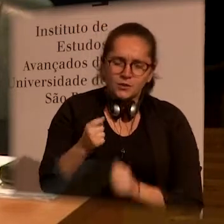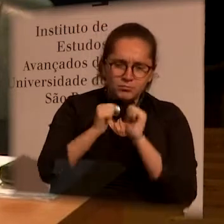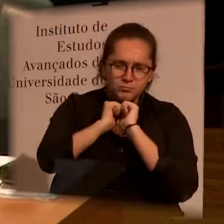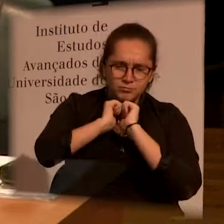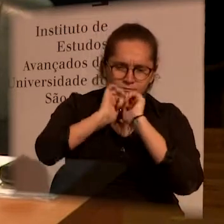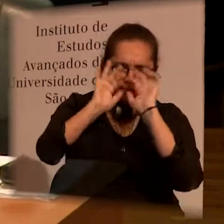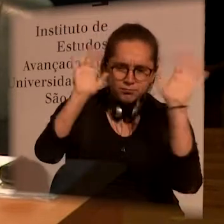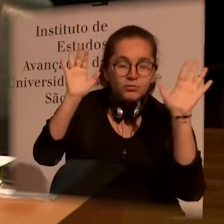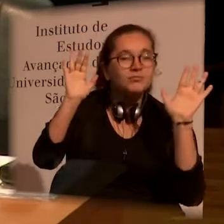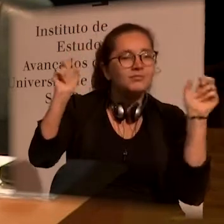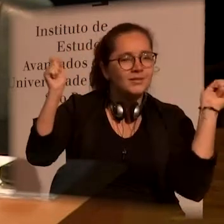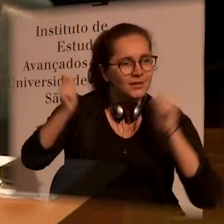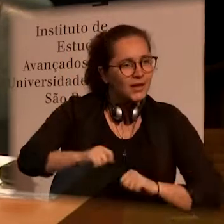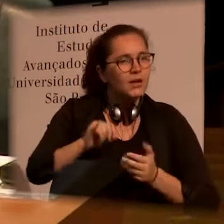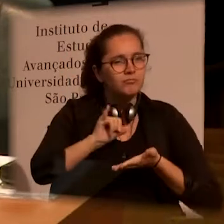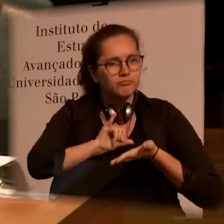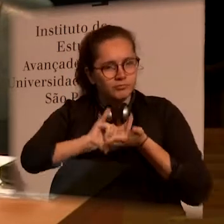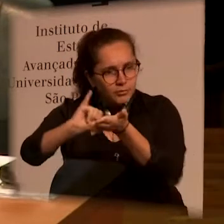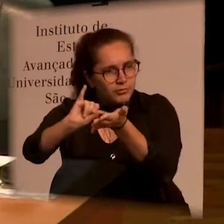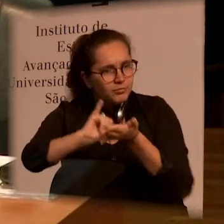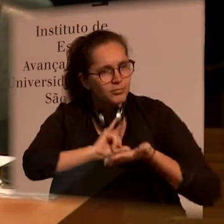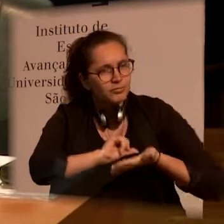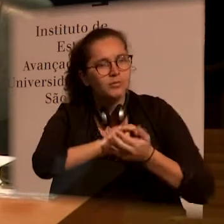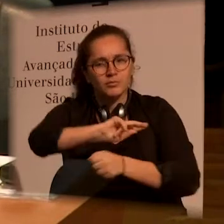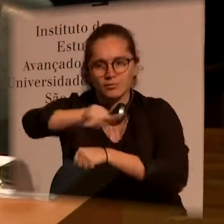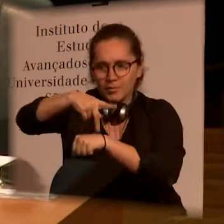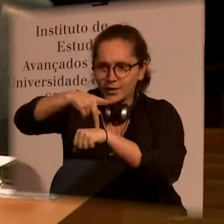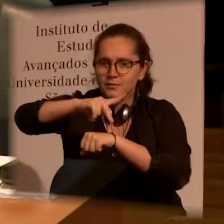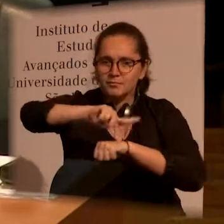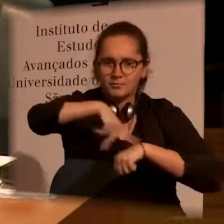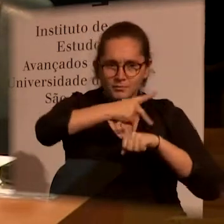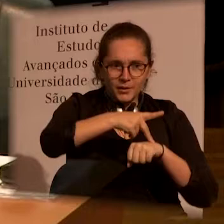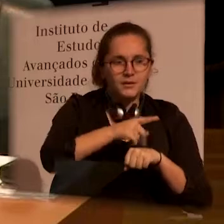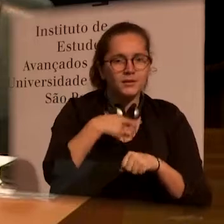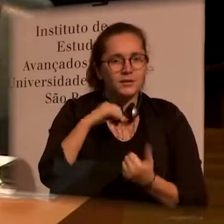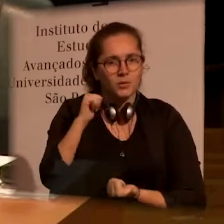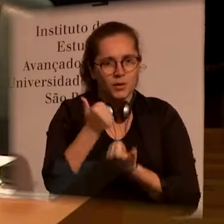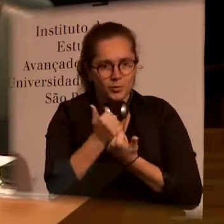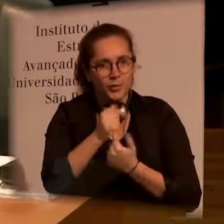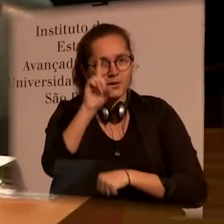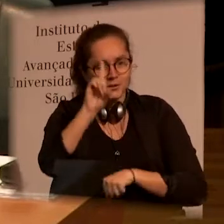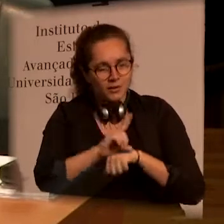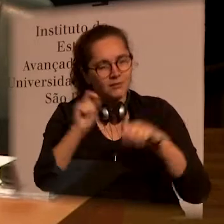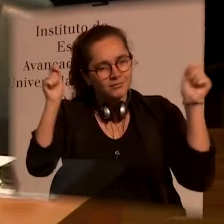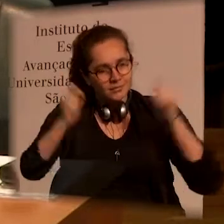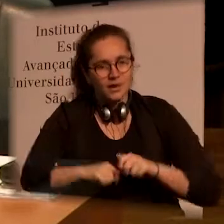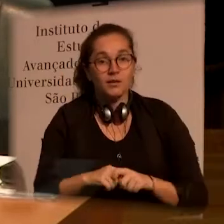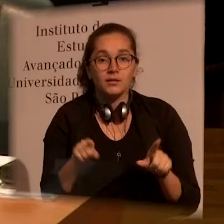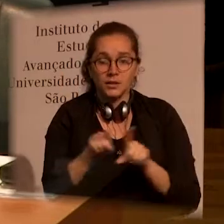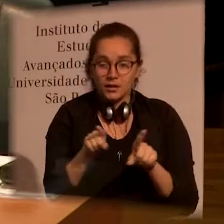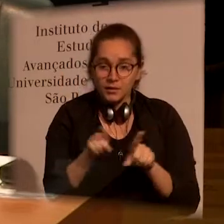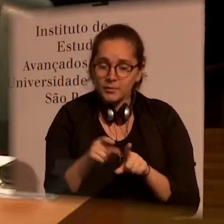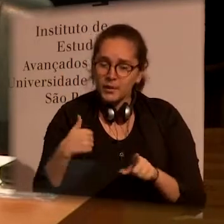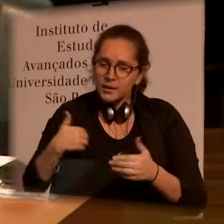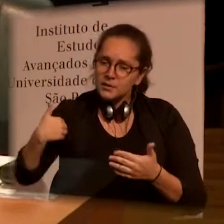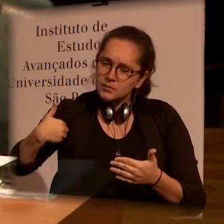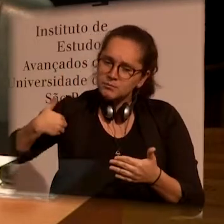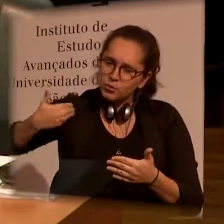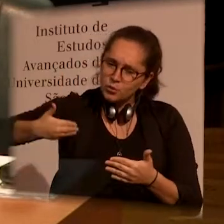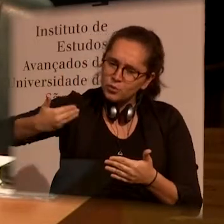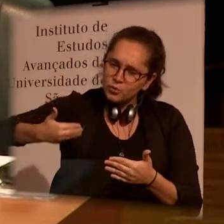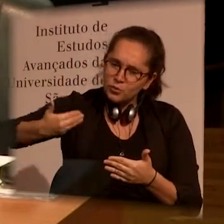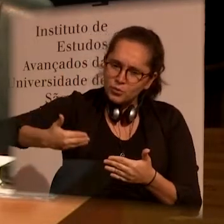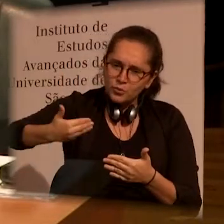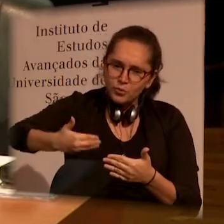that this internationalization way supported by our directors are in the right